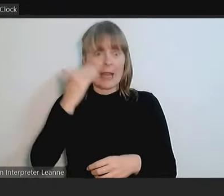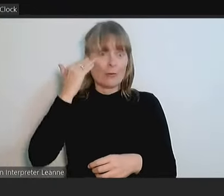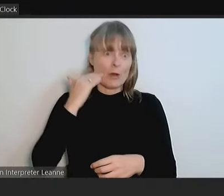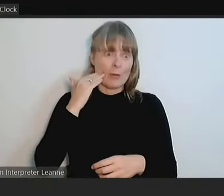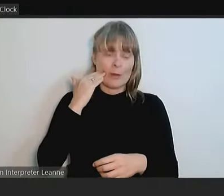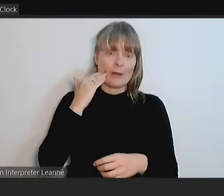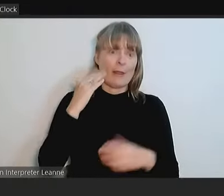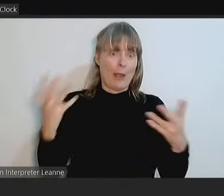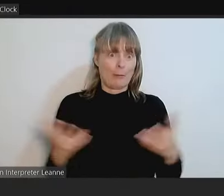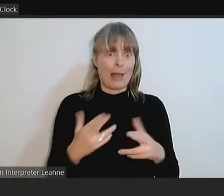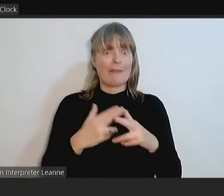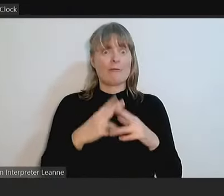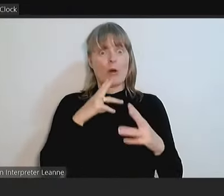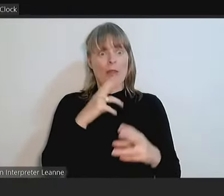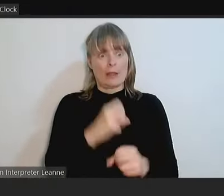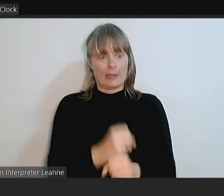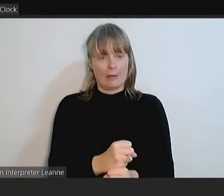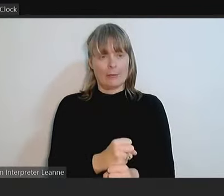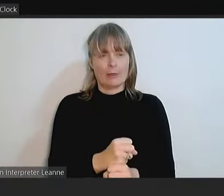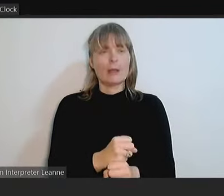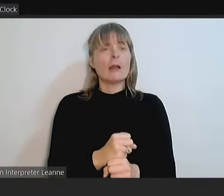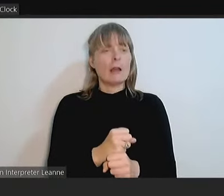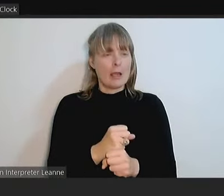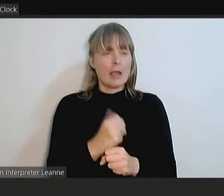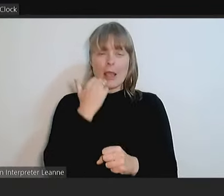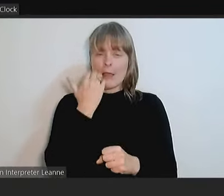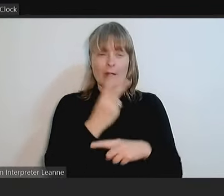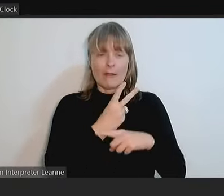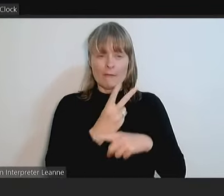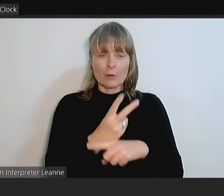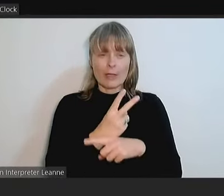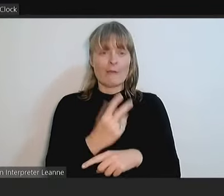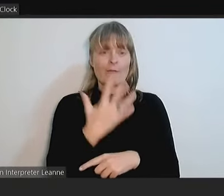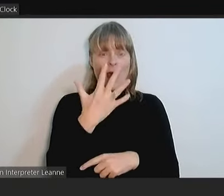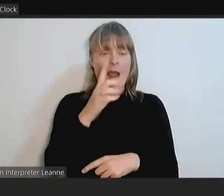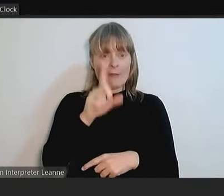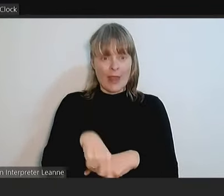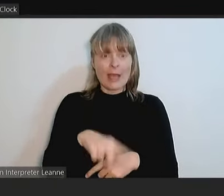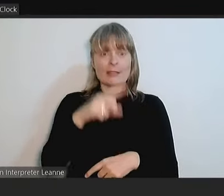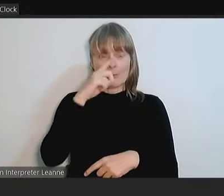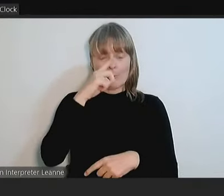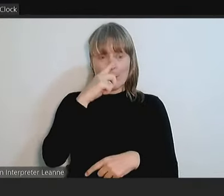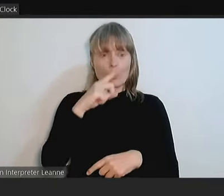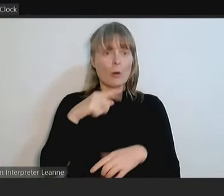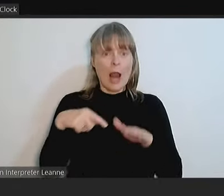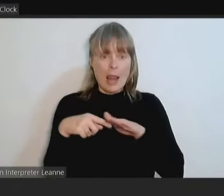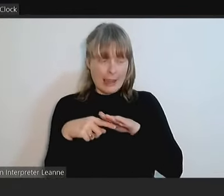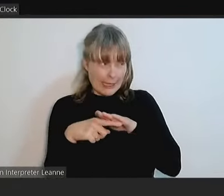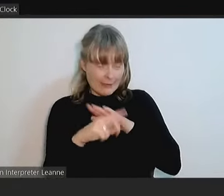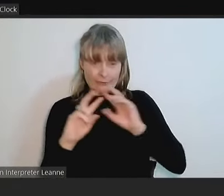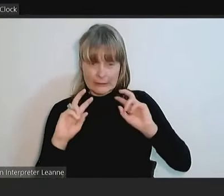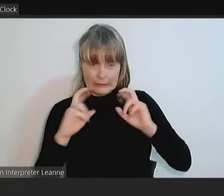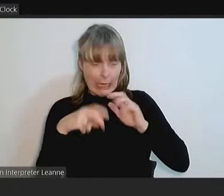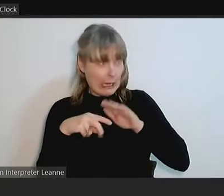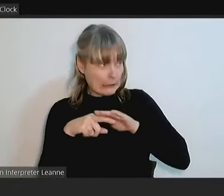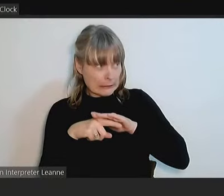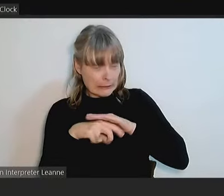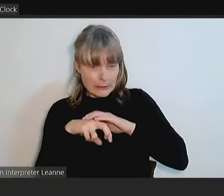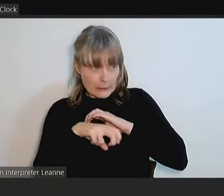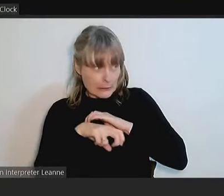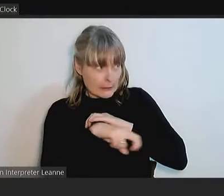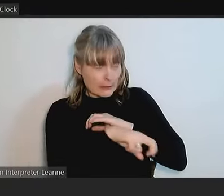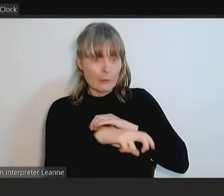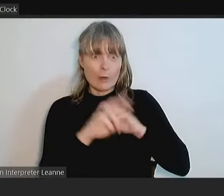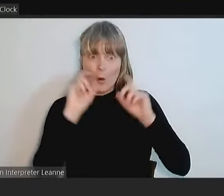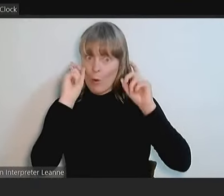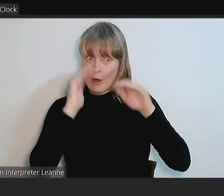the season, almost 5,000 people leave BT Connor Reserve through a dark car park and street and we are concerned for their health and